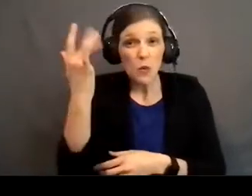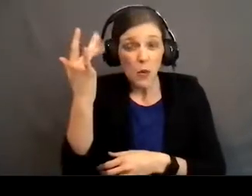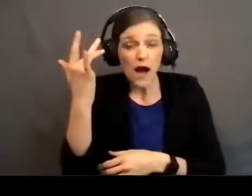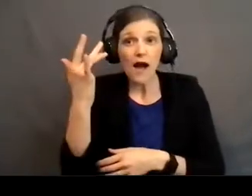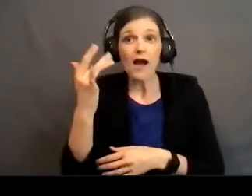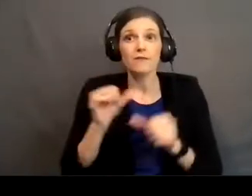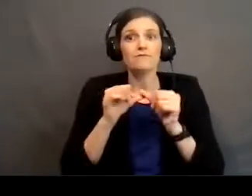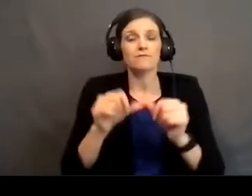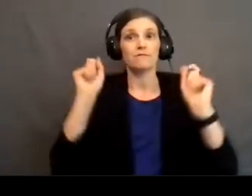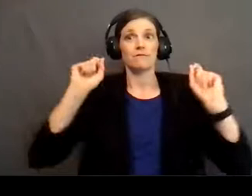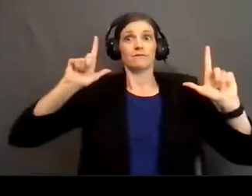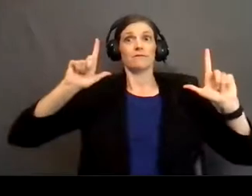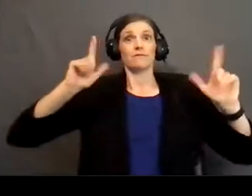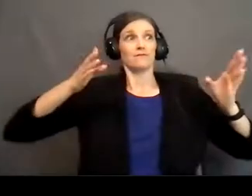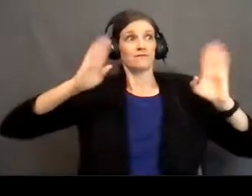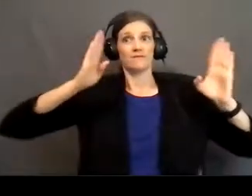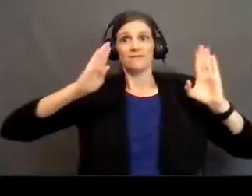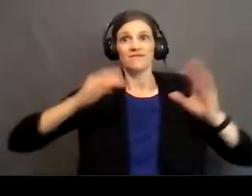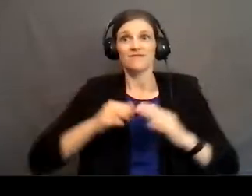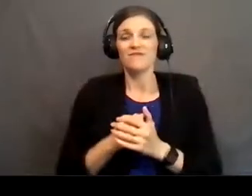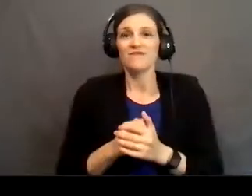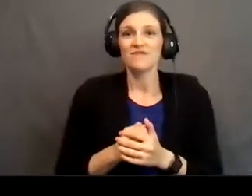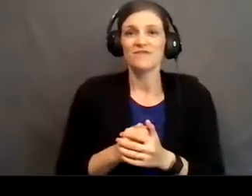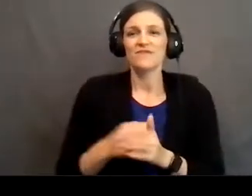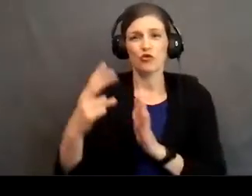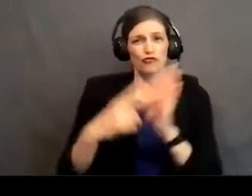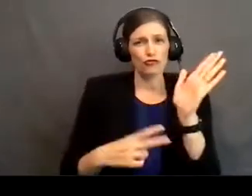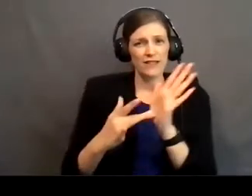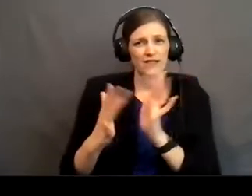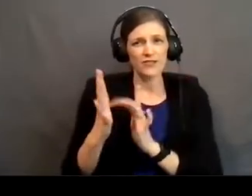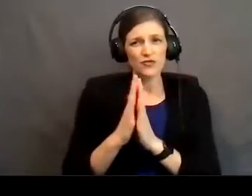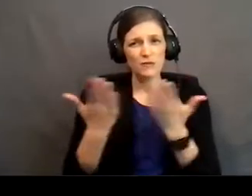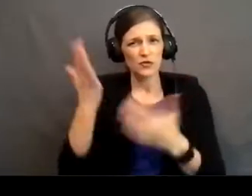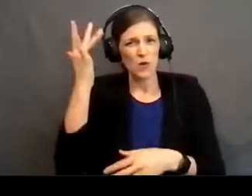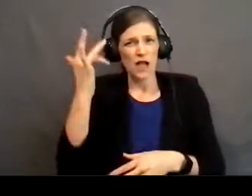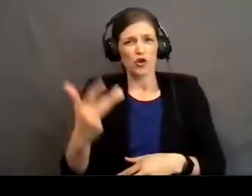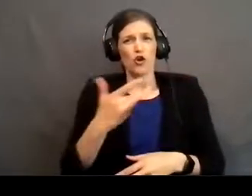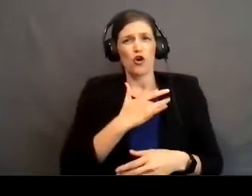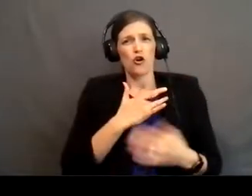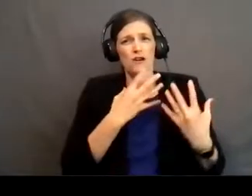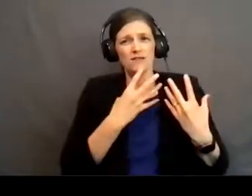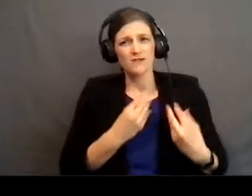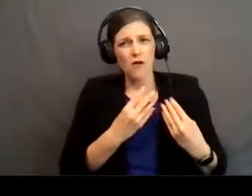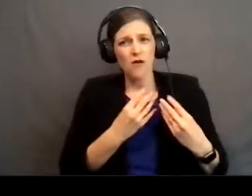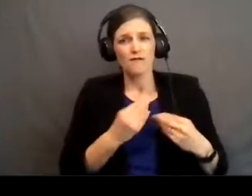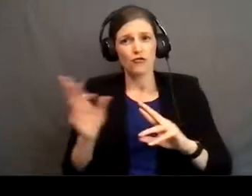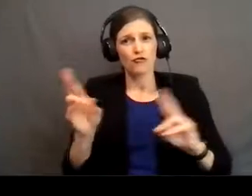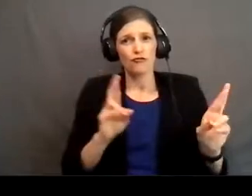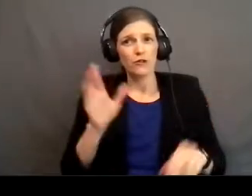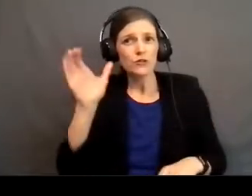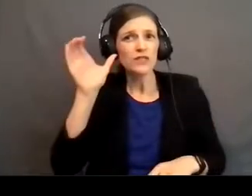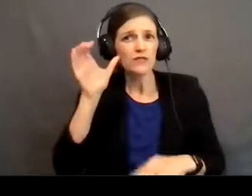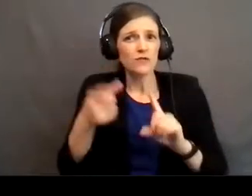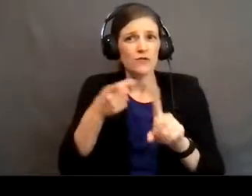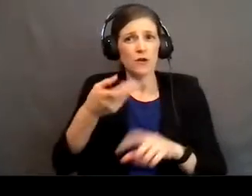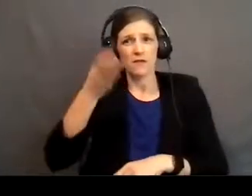alert when you're here. Read the scriptures so that your heart will be soft to hear from God